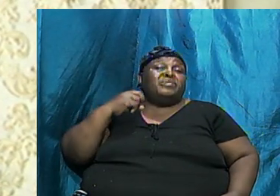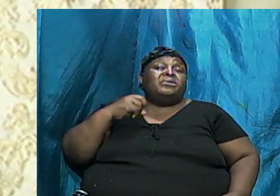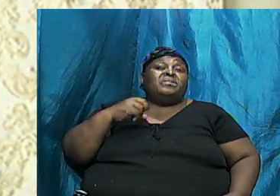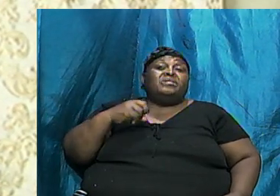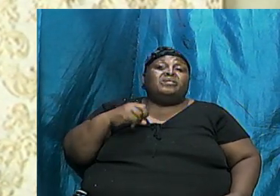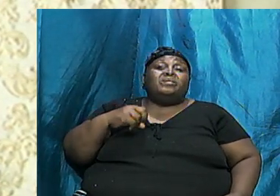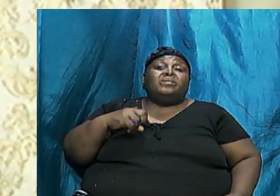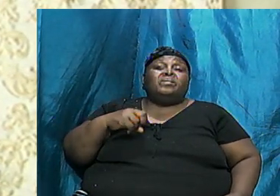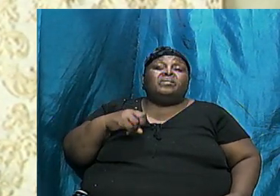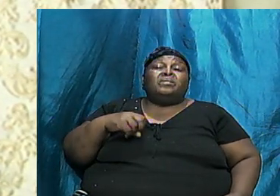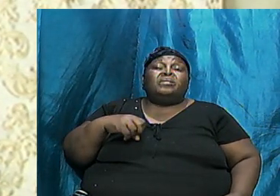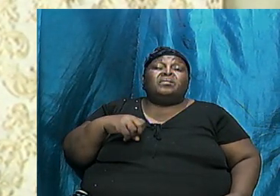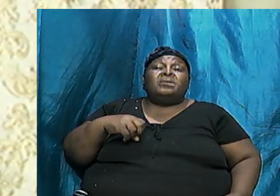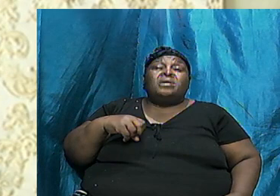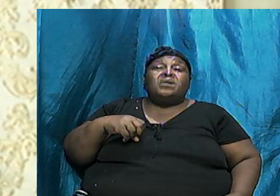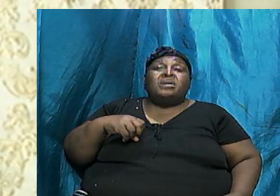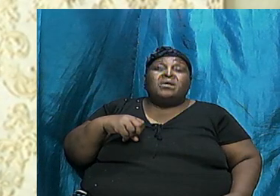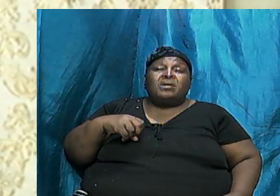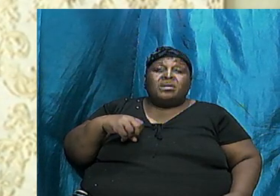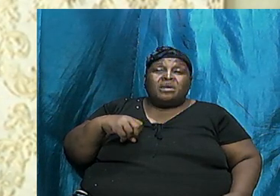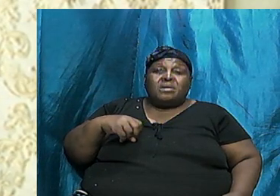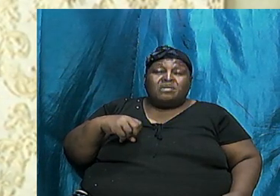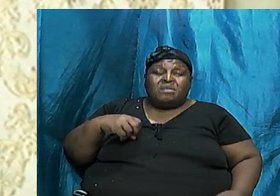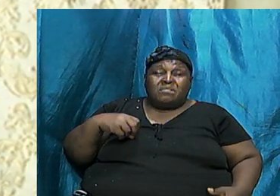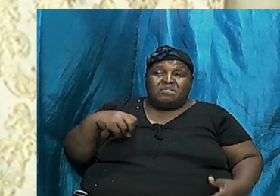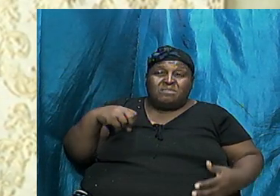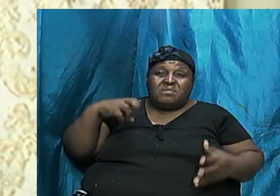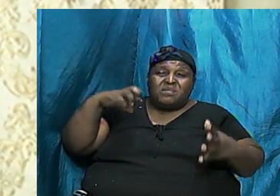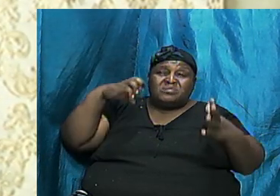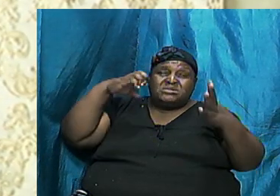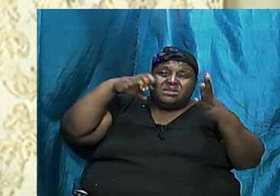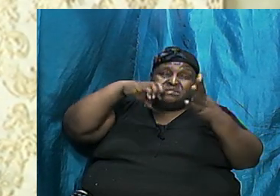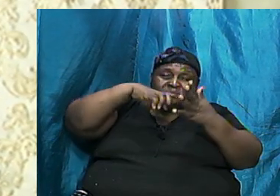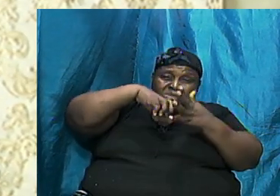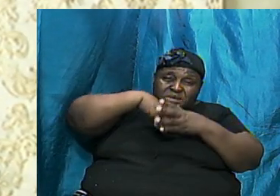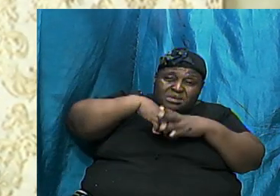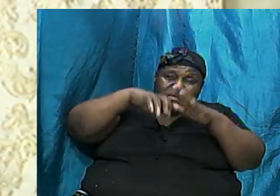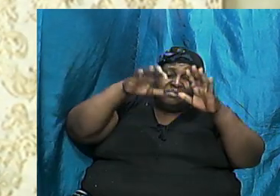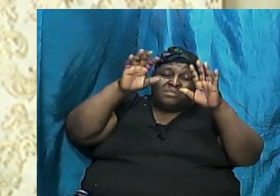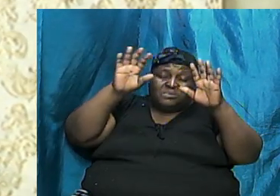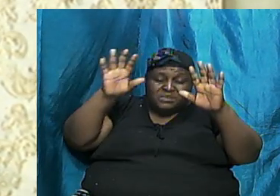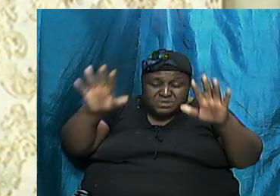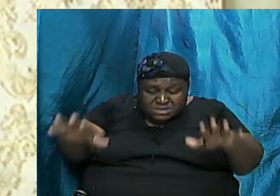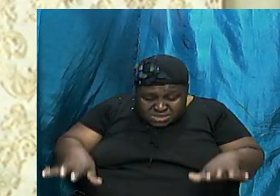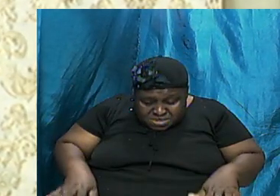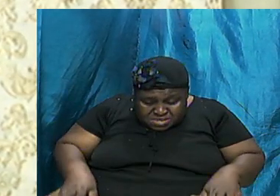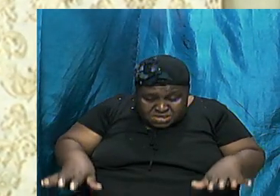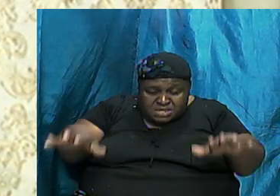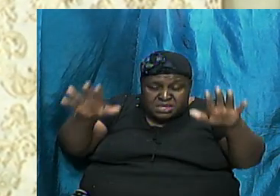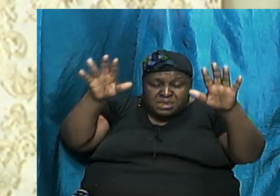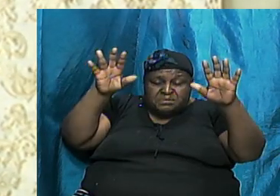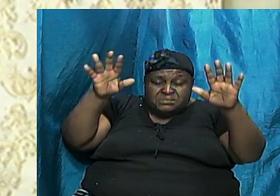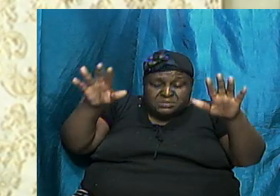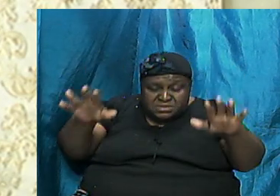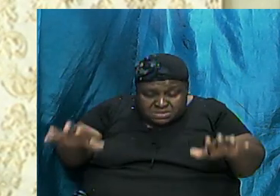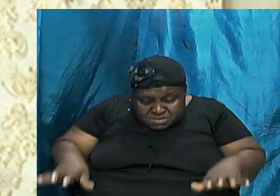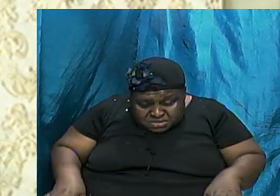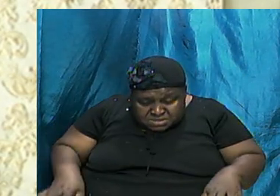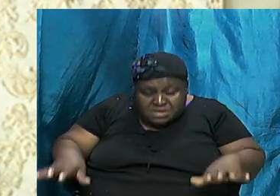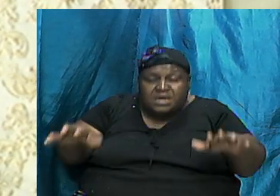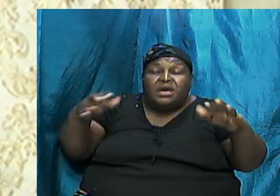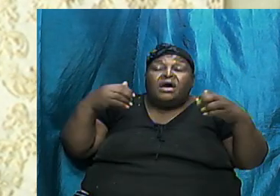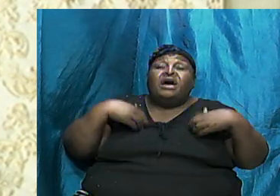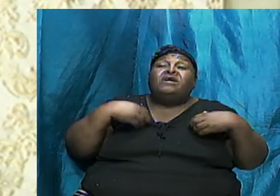And Muslims have nothing to do With Christianity Muslims have nothing to do With Jews And it